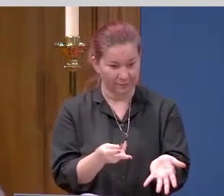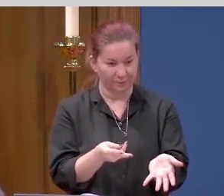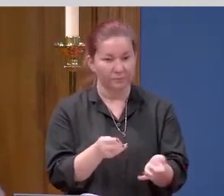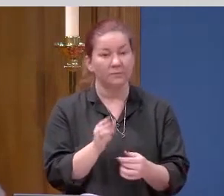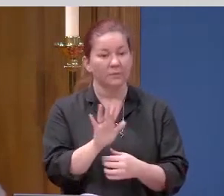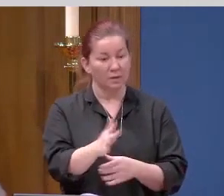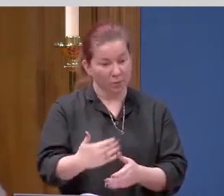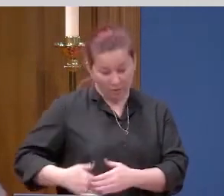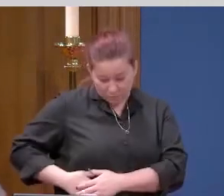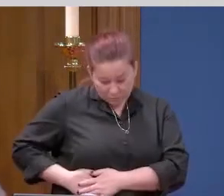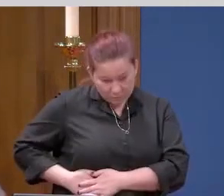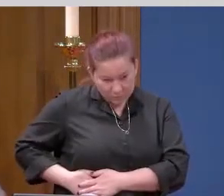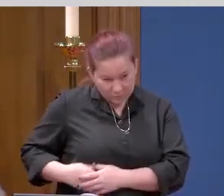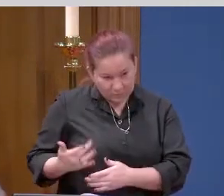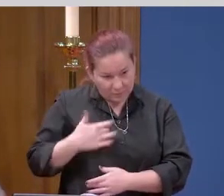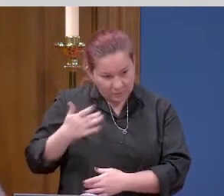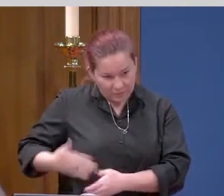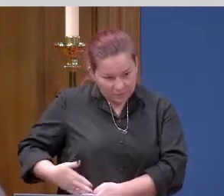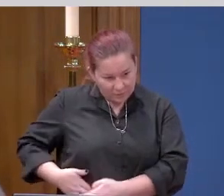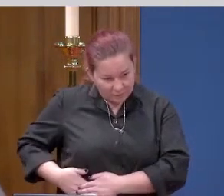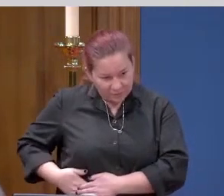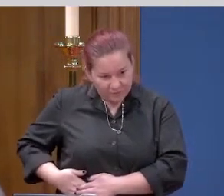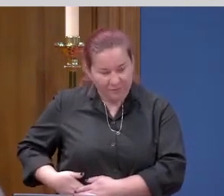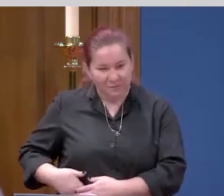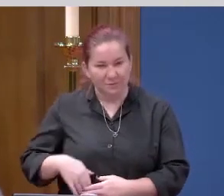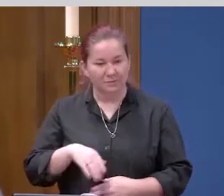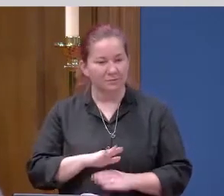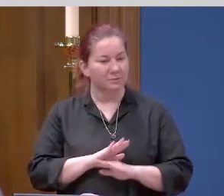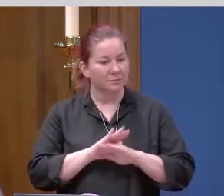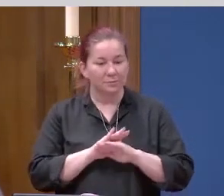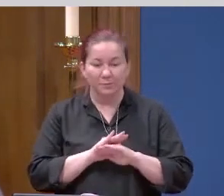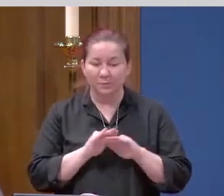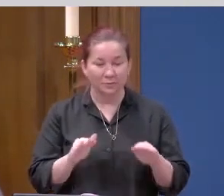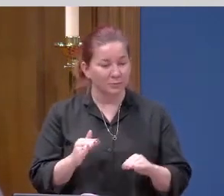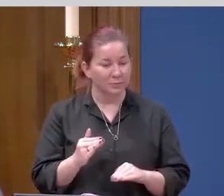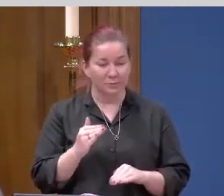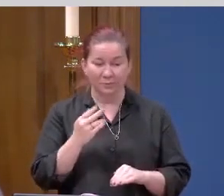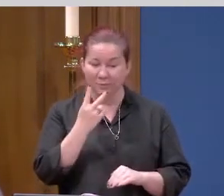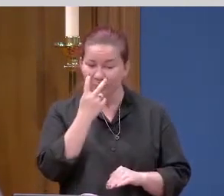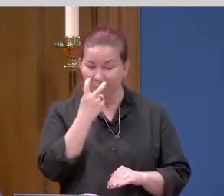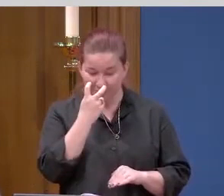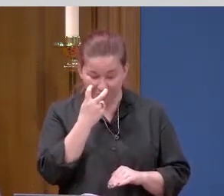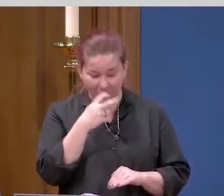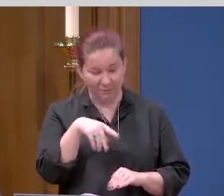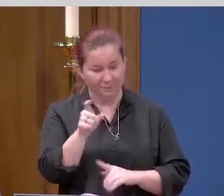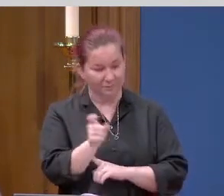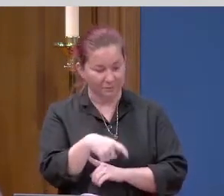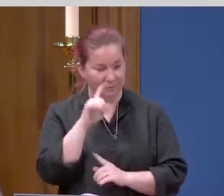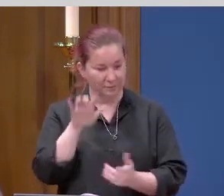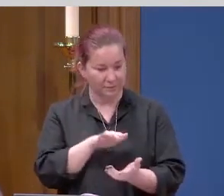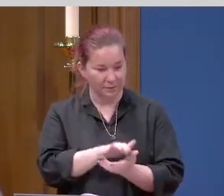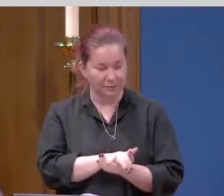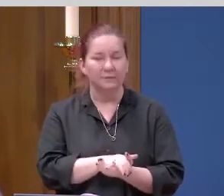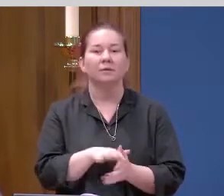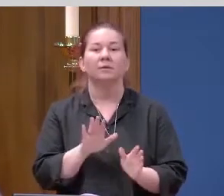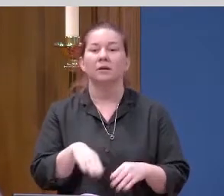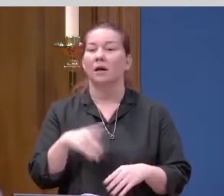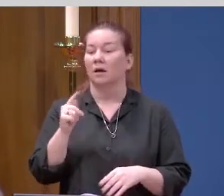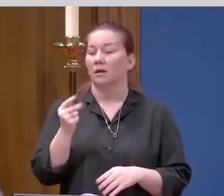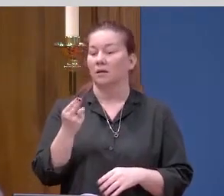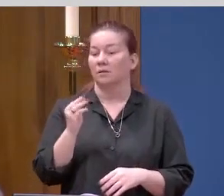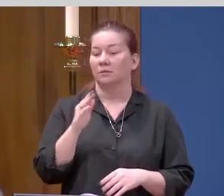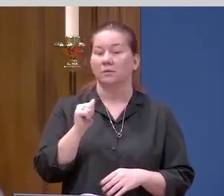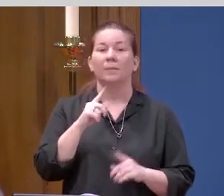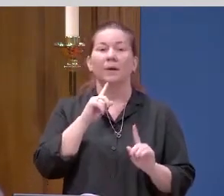hand and put it in my side. Do not doubt, but believe. Thomas answered